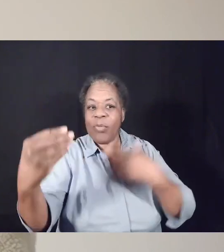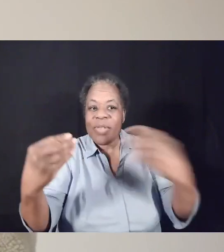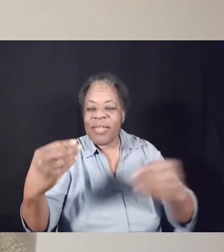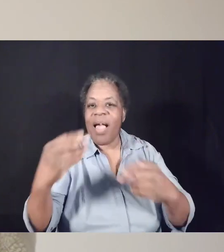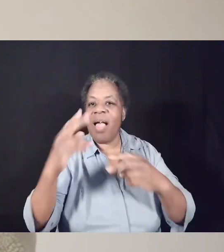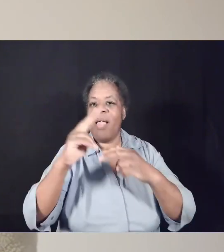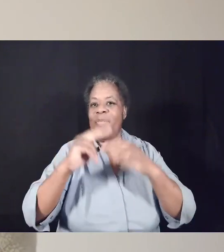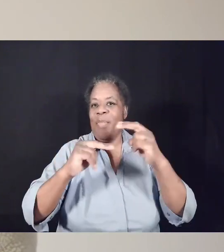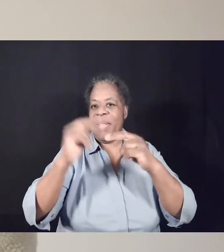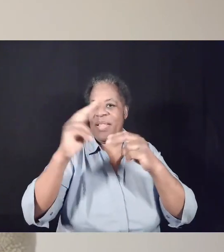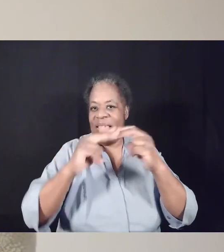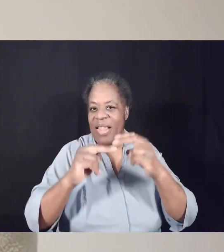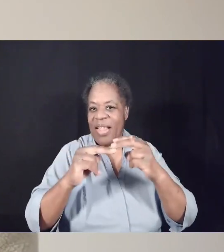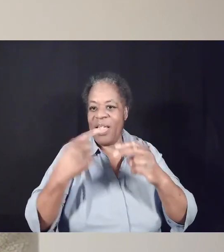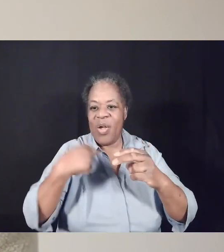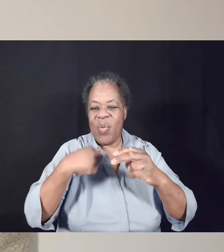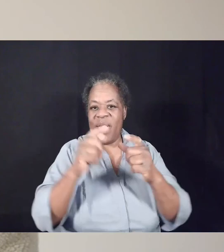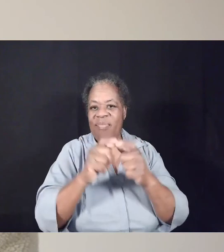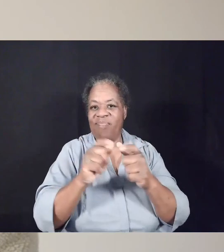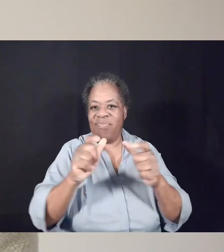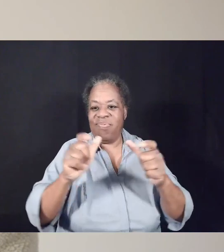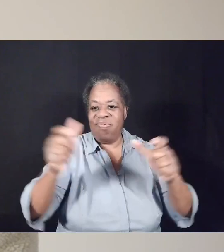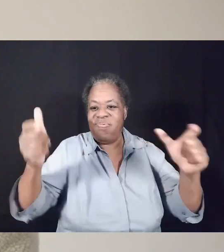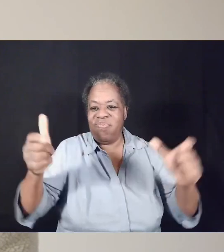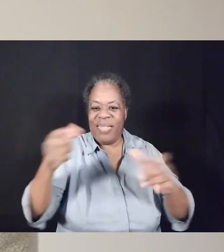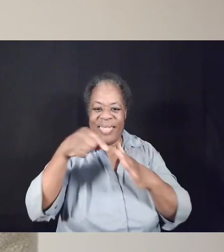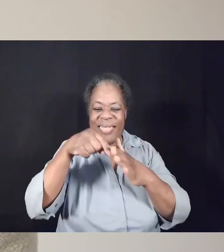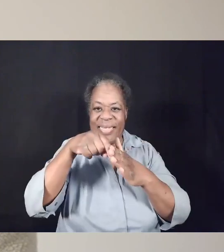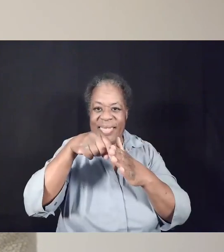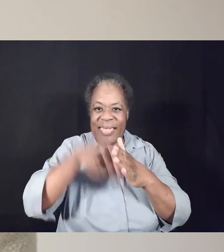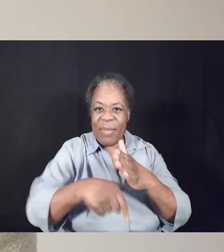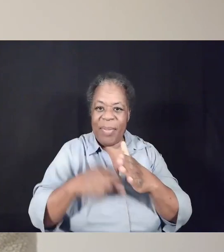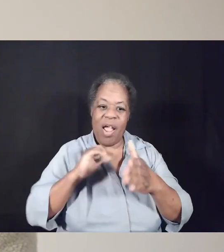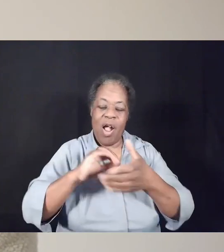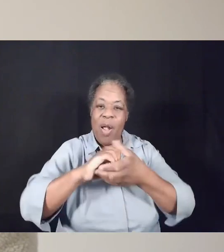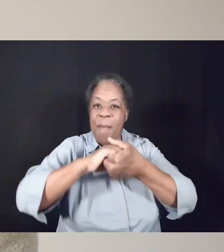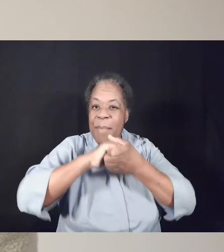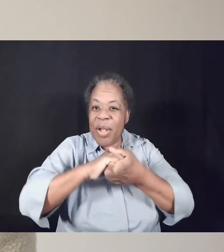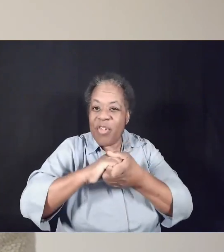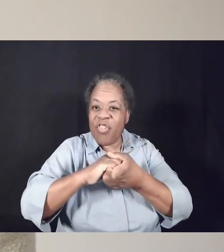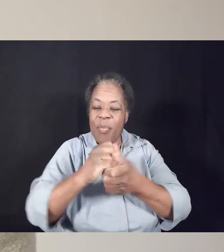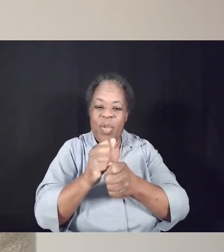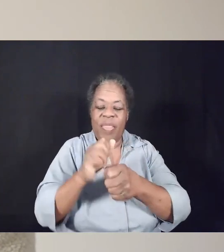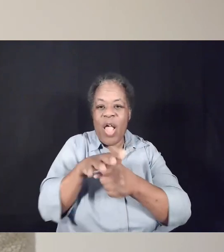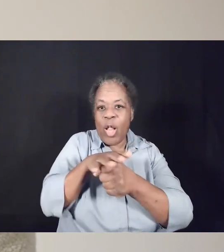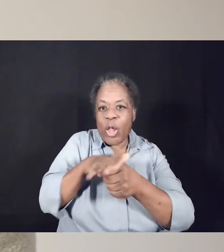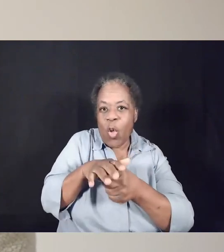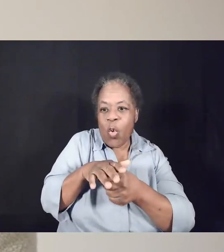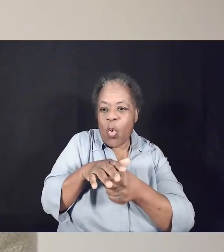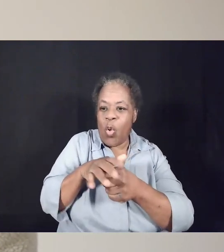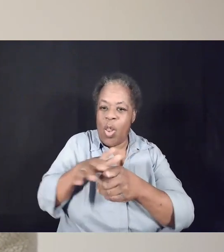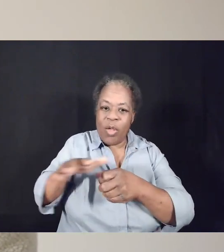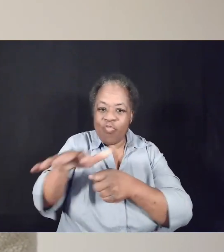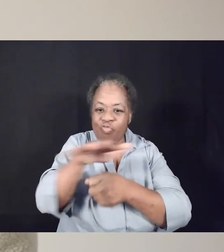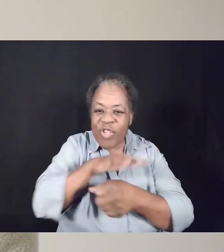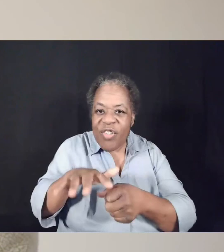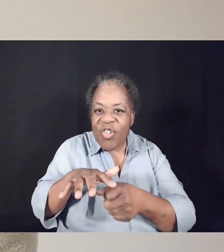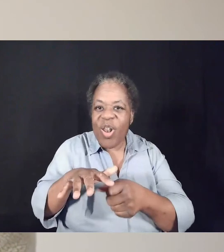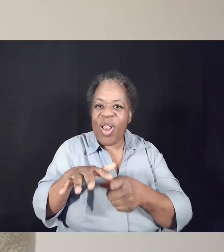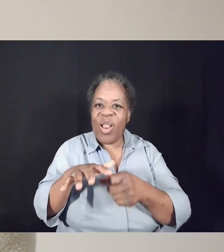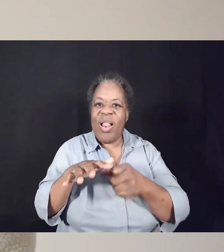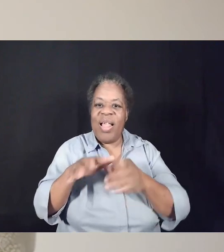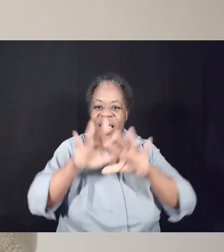We've expanded and deepened in these days our partnerships with local, regional, and even global organizations and ministries